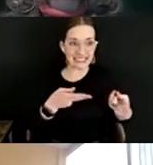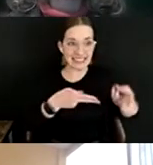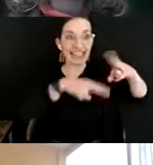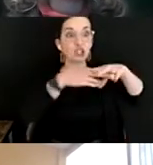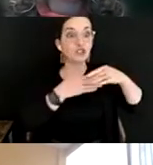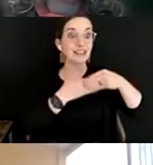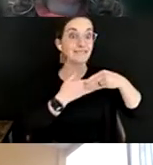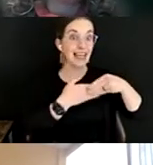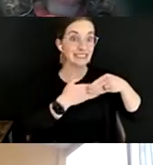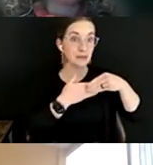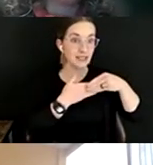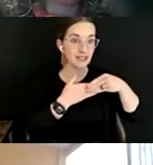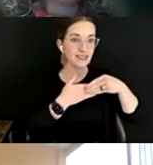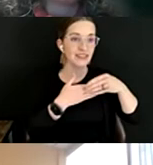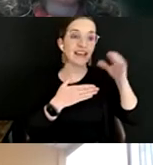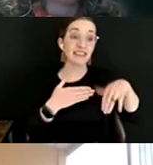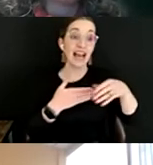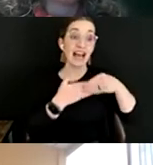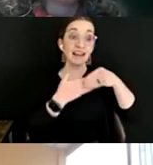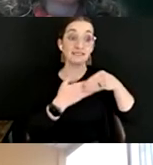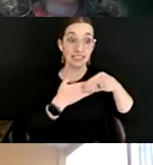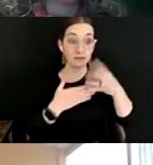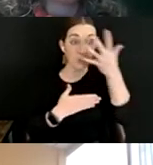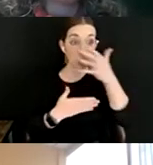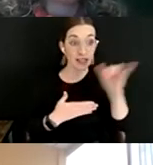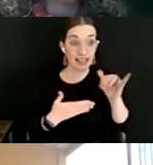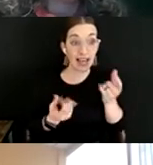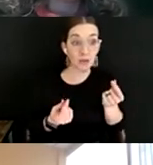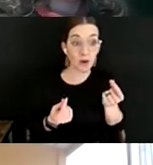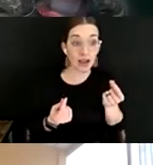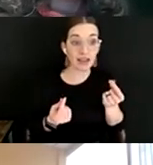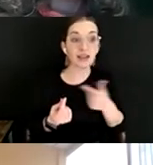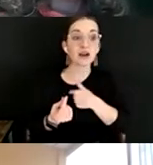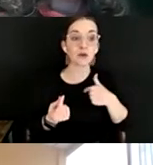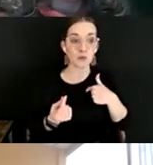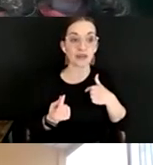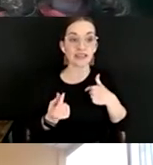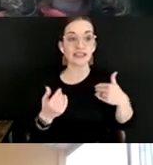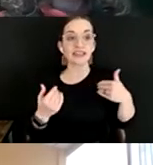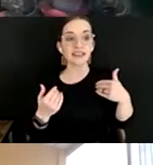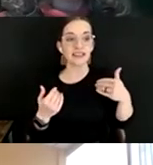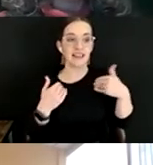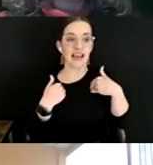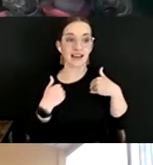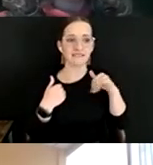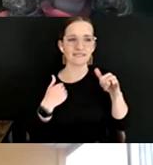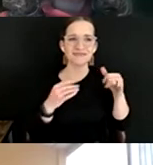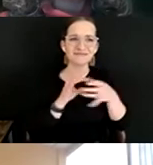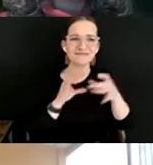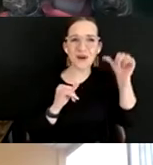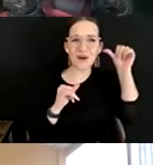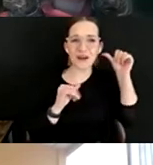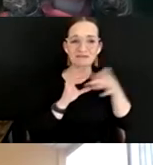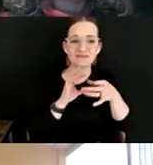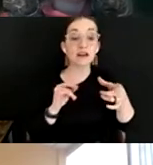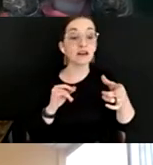I think that flexibility manifests in things. We have directed changes to how we're handling flexibility. We're looking